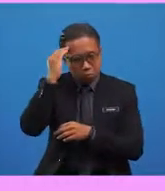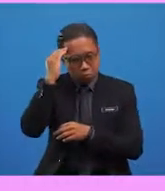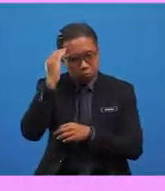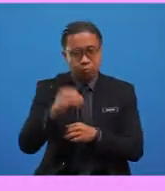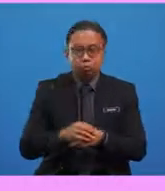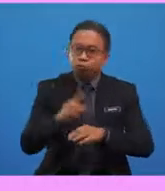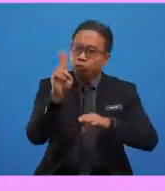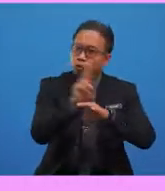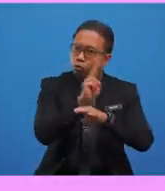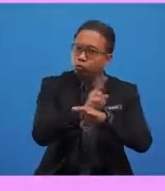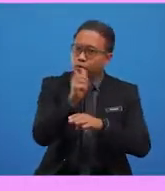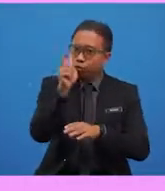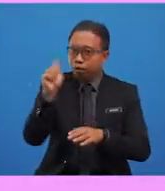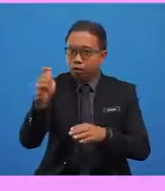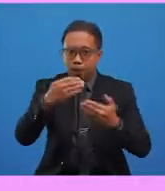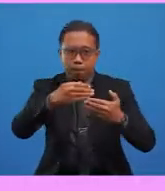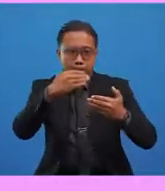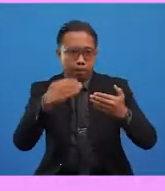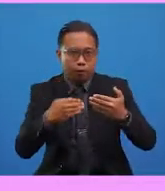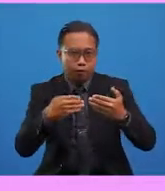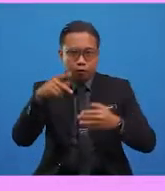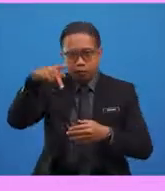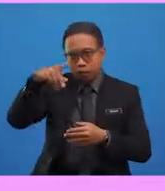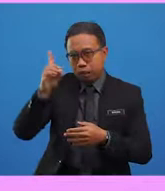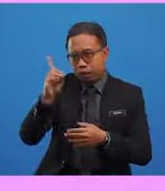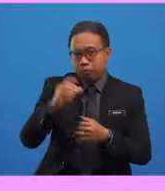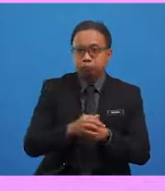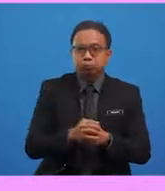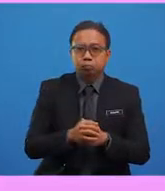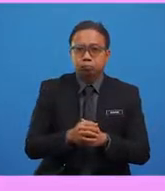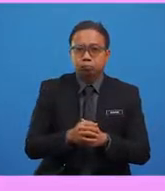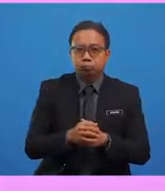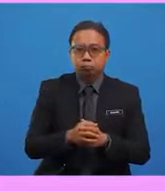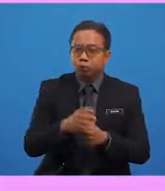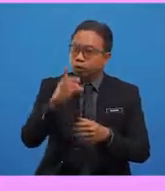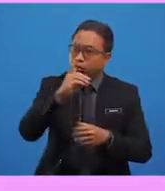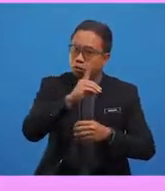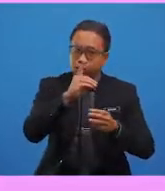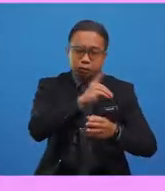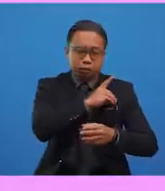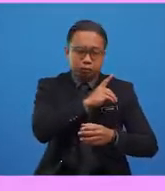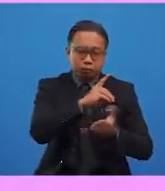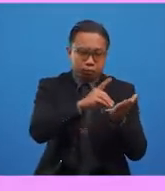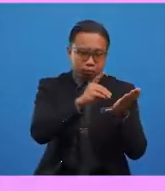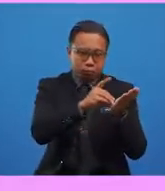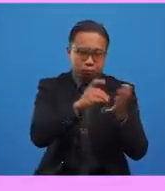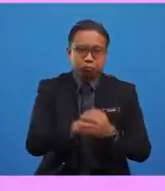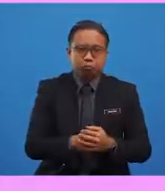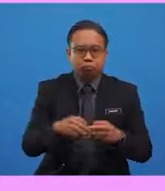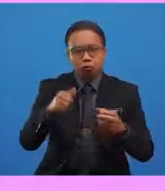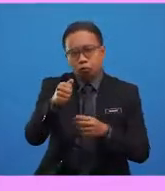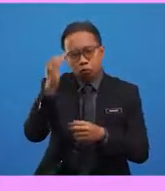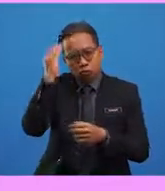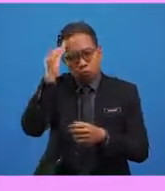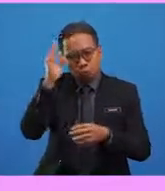I used the before Port Dixon Beach and doctor. Do you know